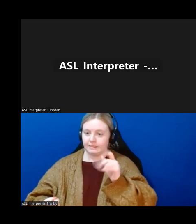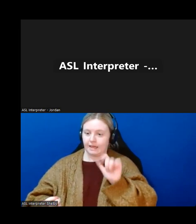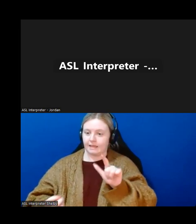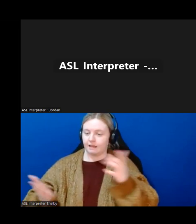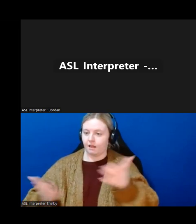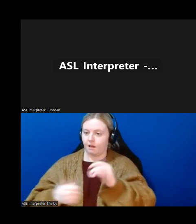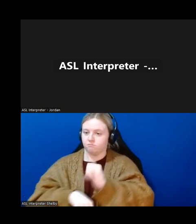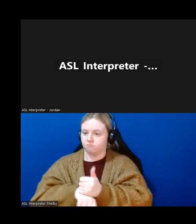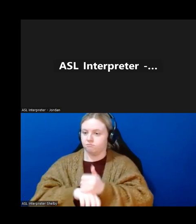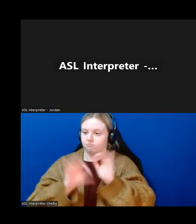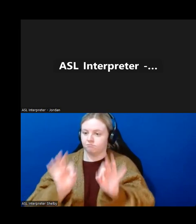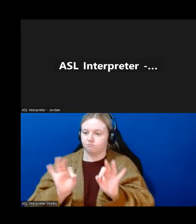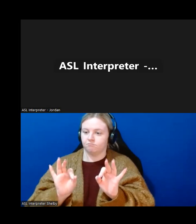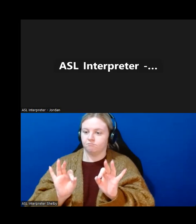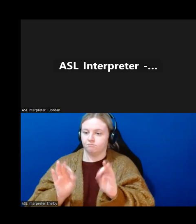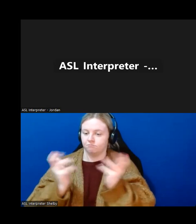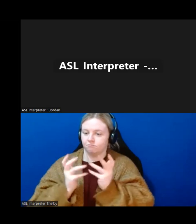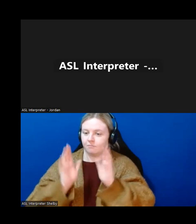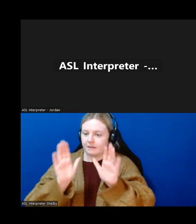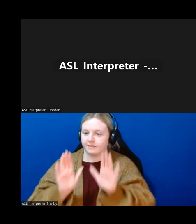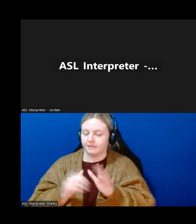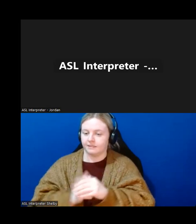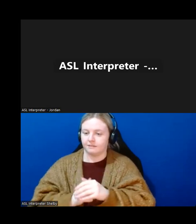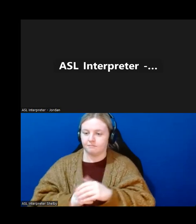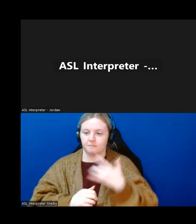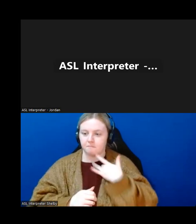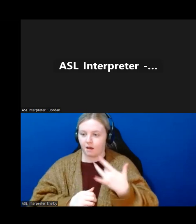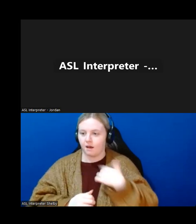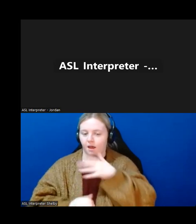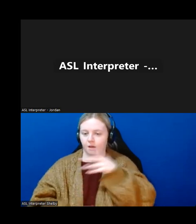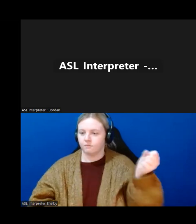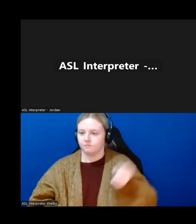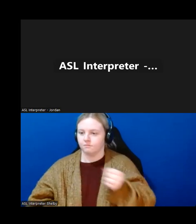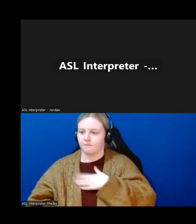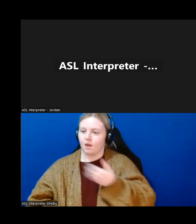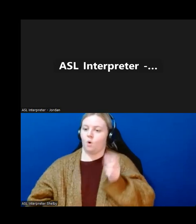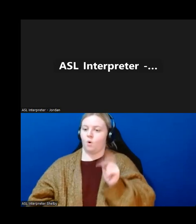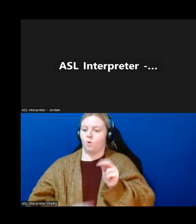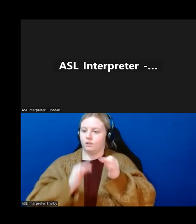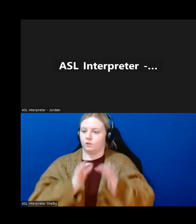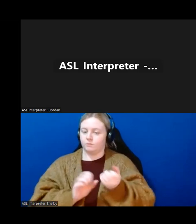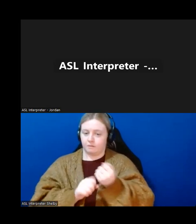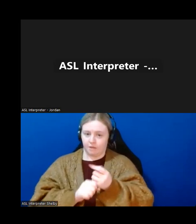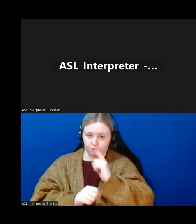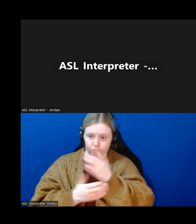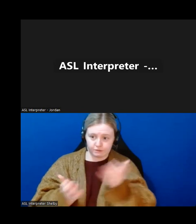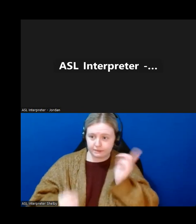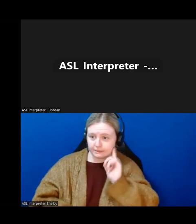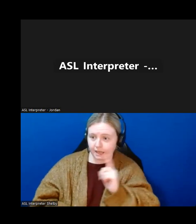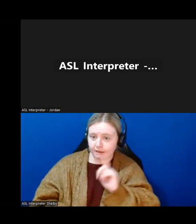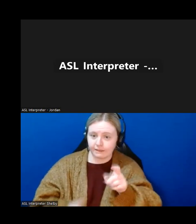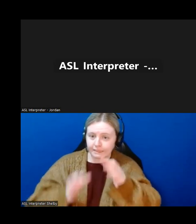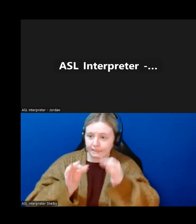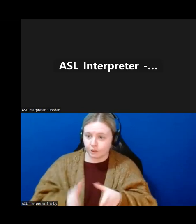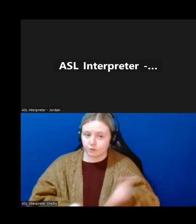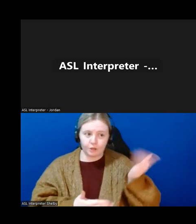with Seniors NL. Oftentimes, I bring my own interpreter just to make sure that if anybody wants to participate,